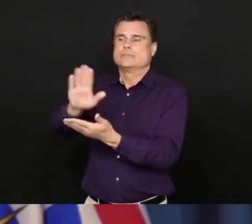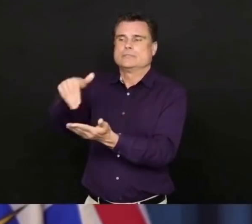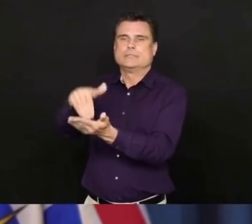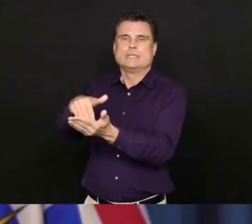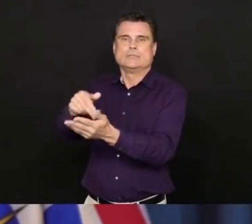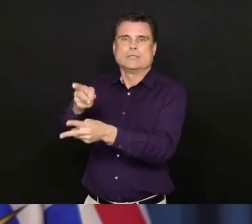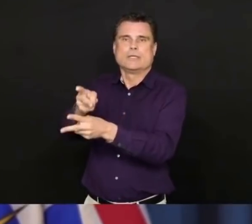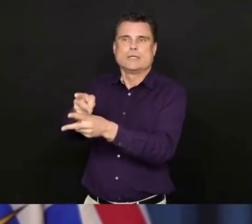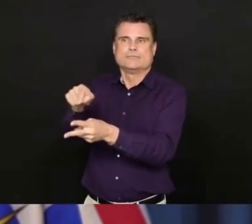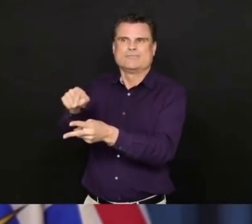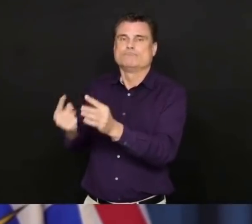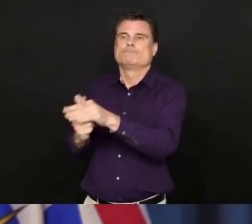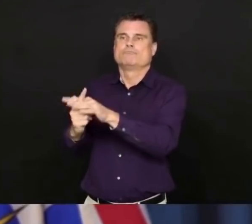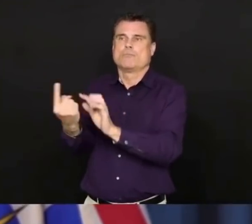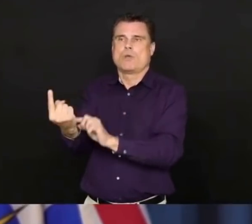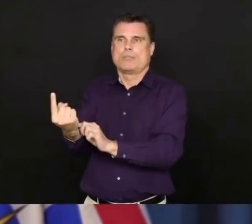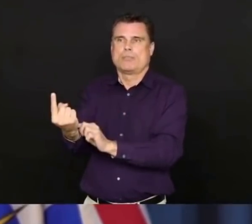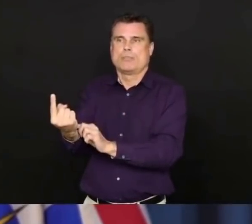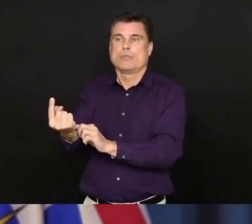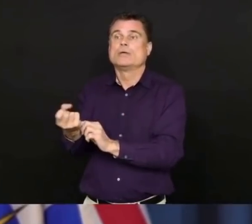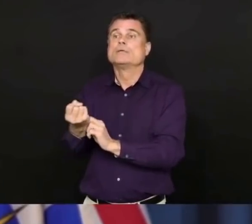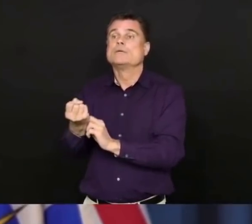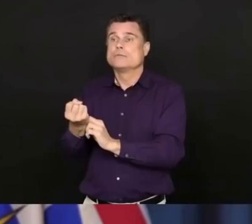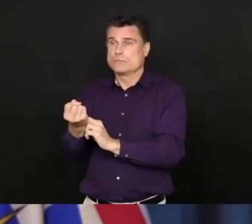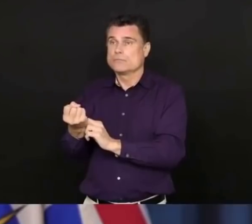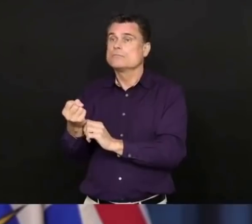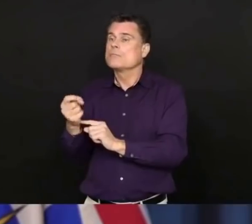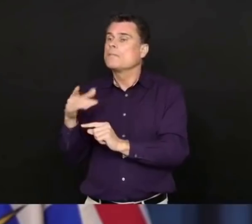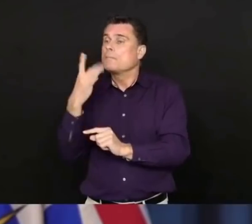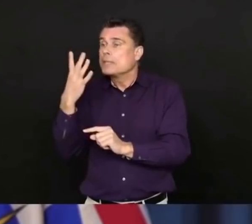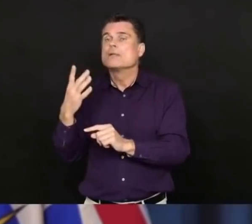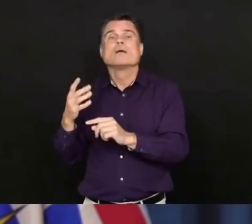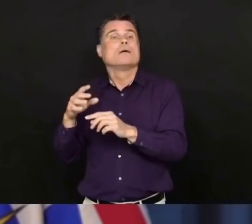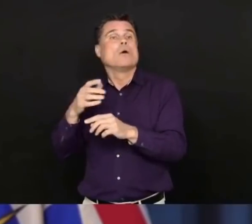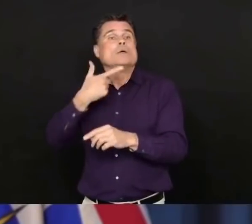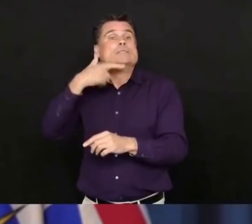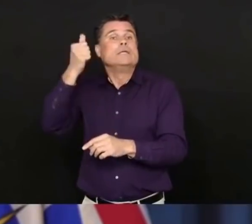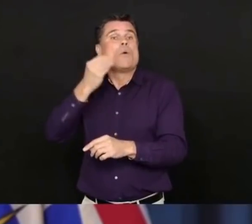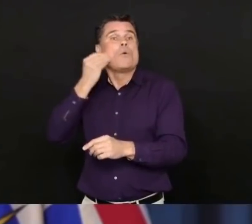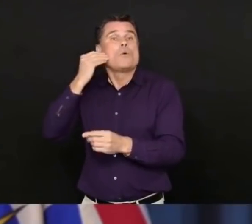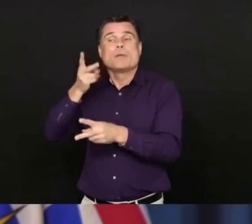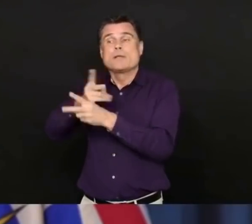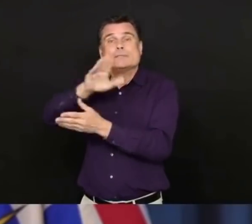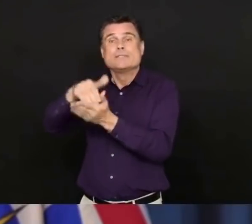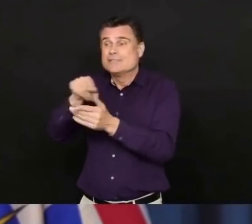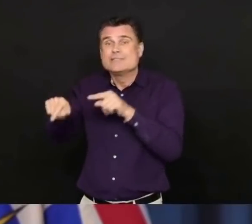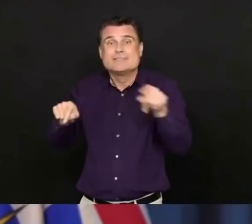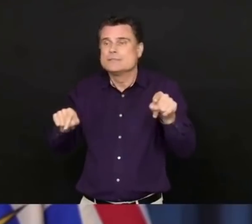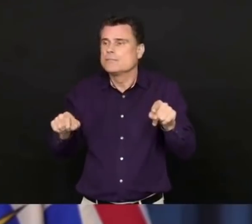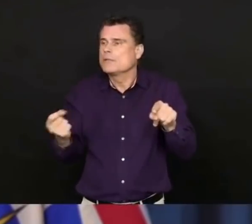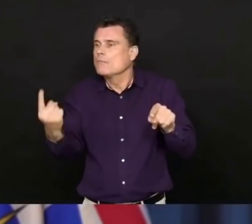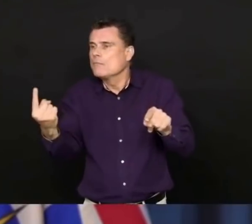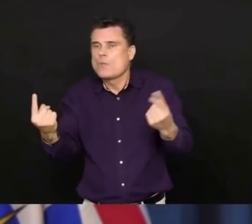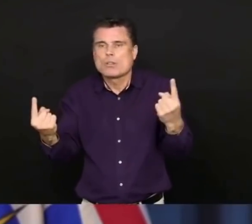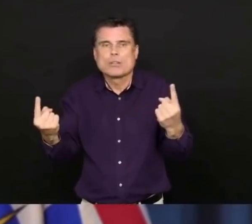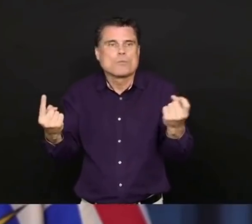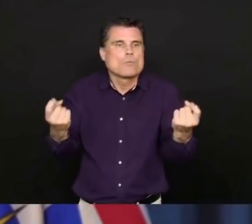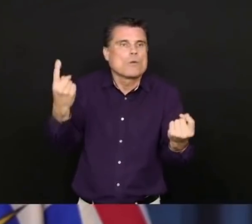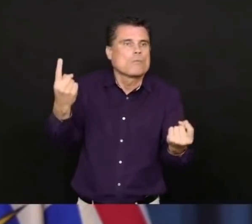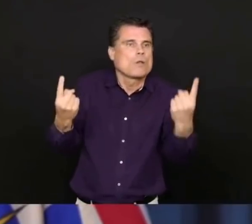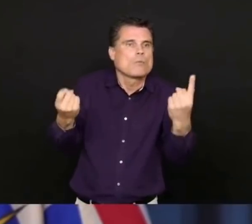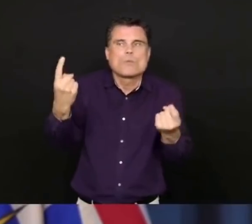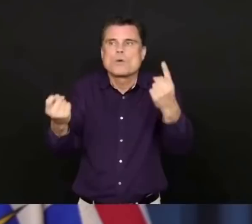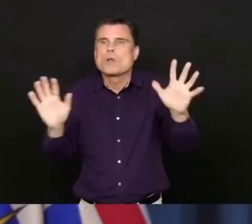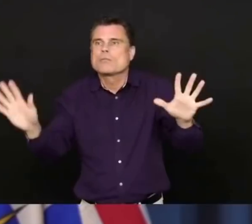has been testing positive for the disease. And we know that both in Vancouver Coastal and in Fraser